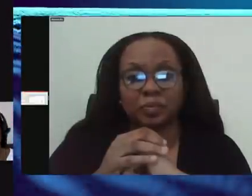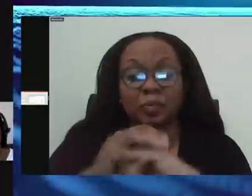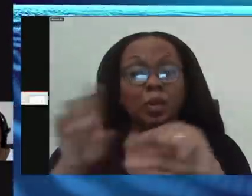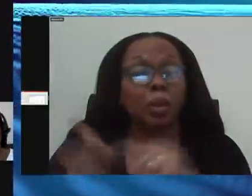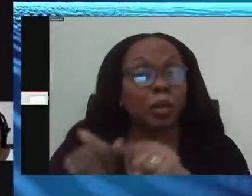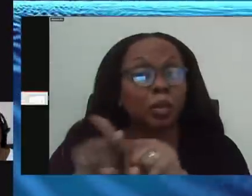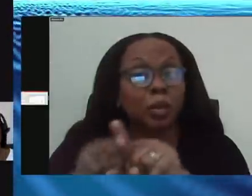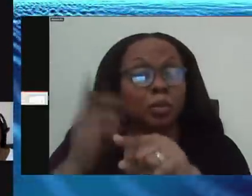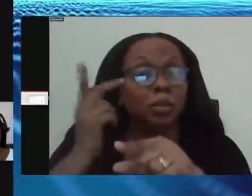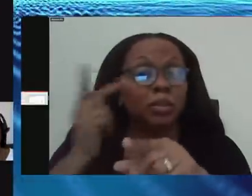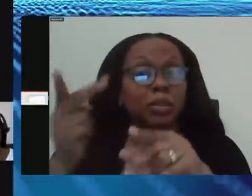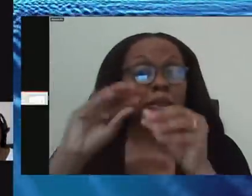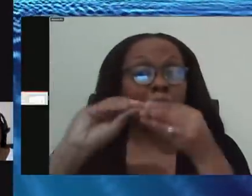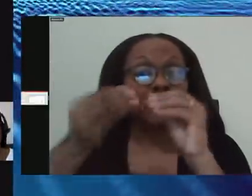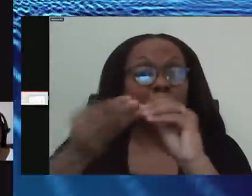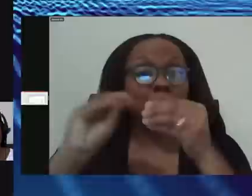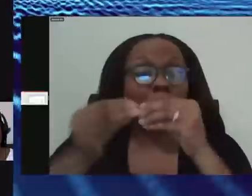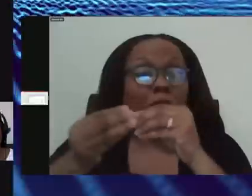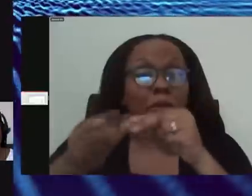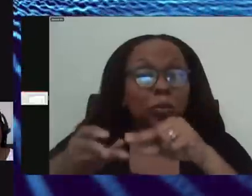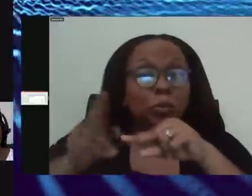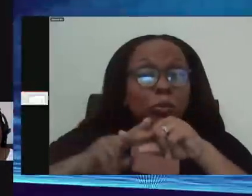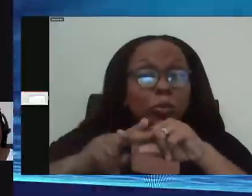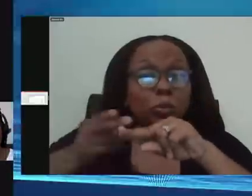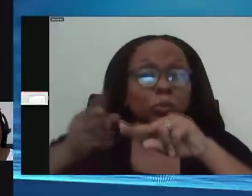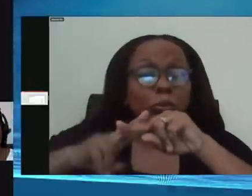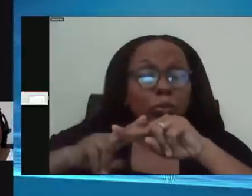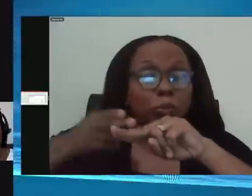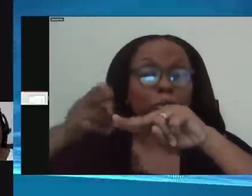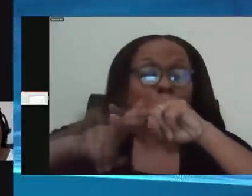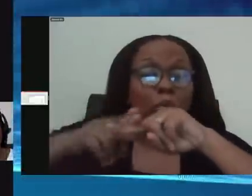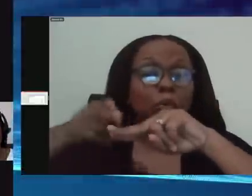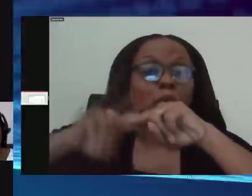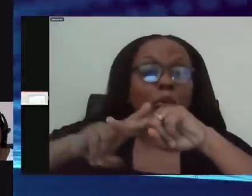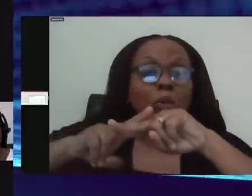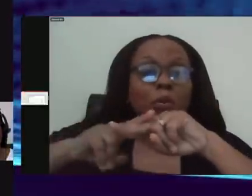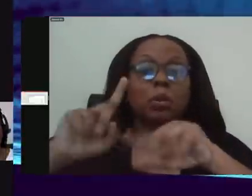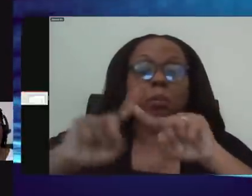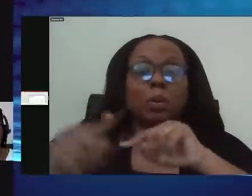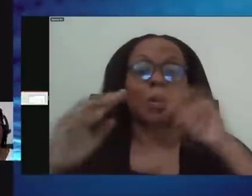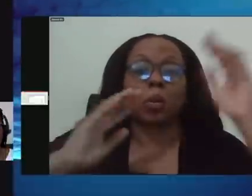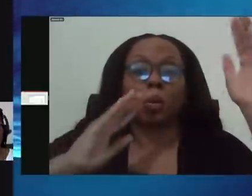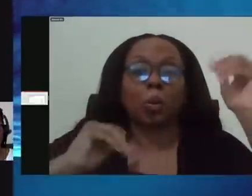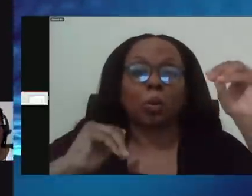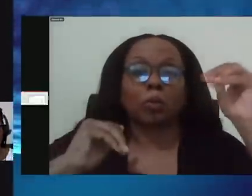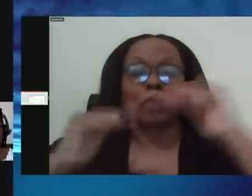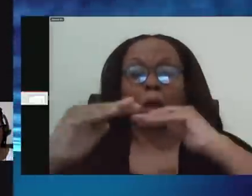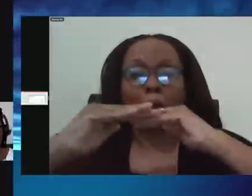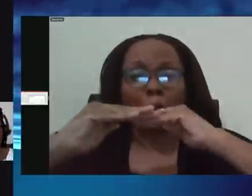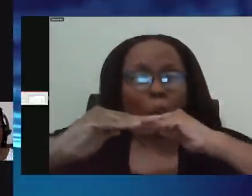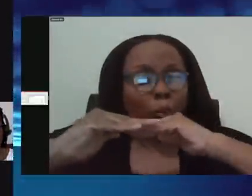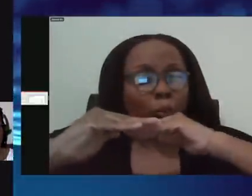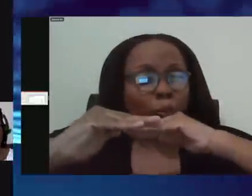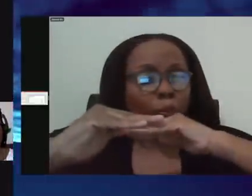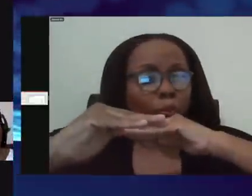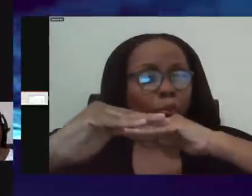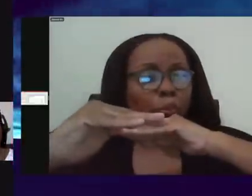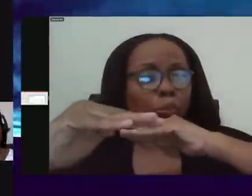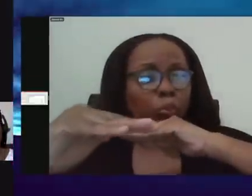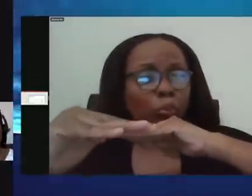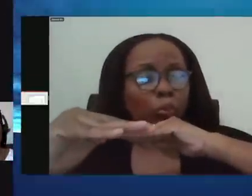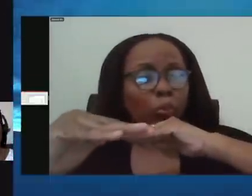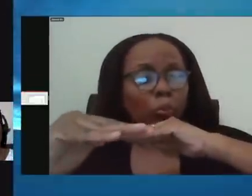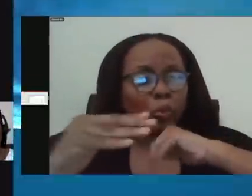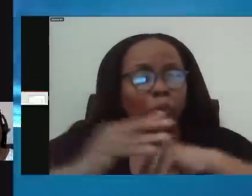we expect that, you know, some level of leveling off may be in about a week or so. Or we're coming to that stage